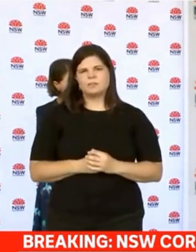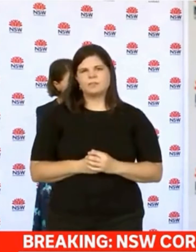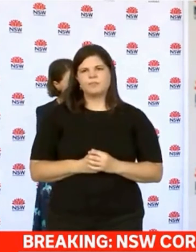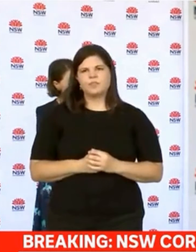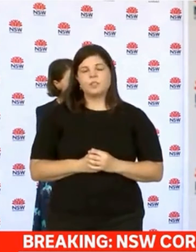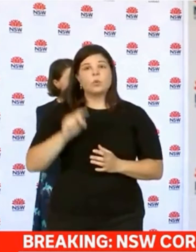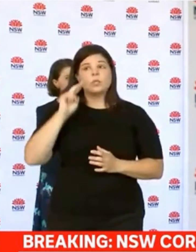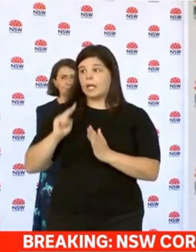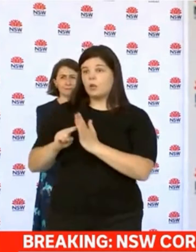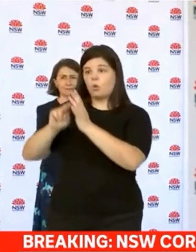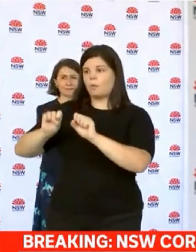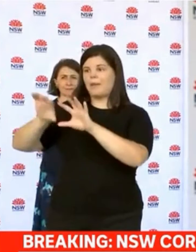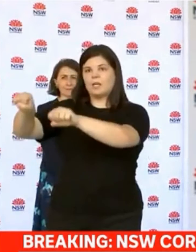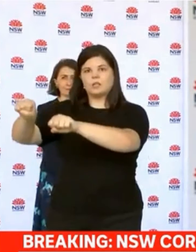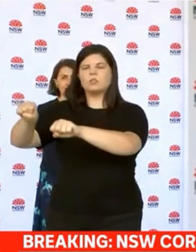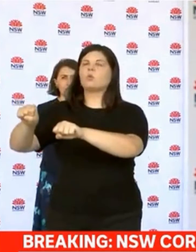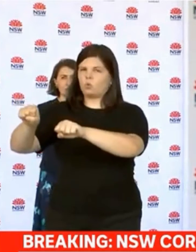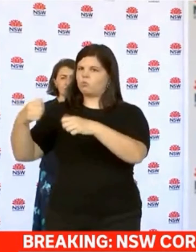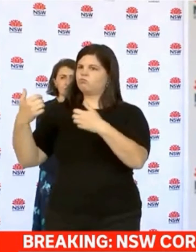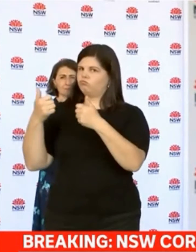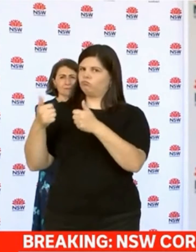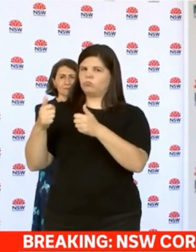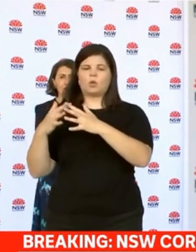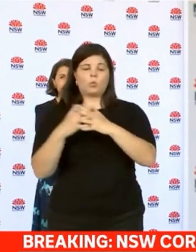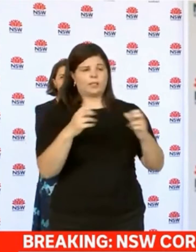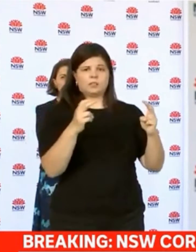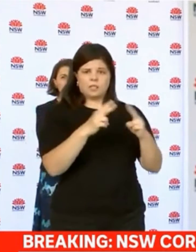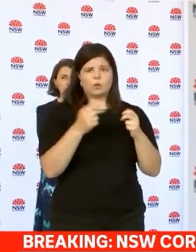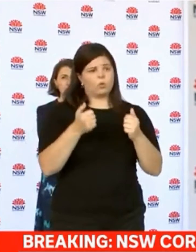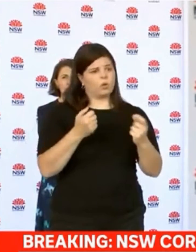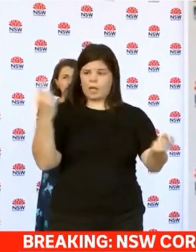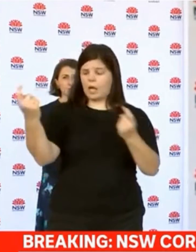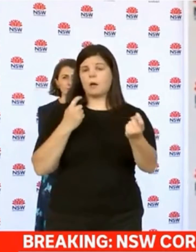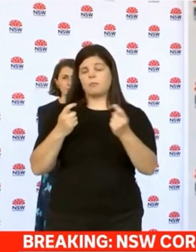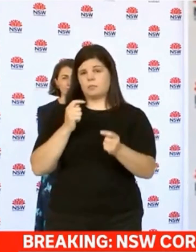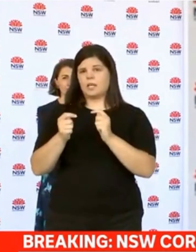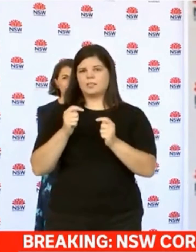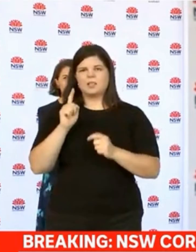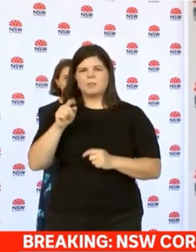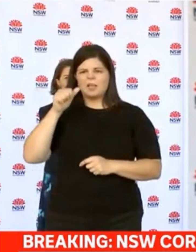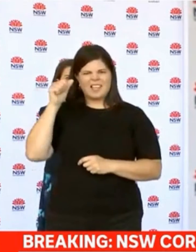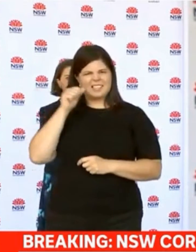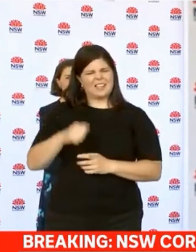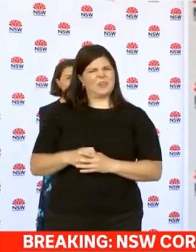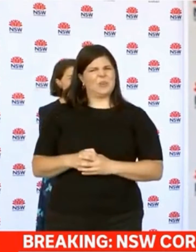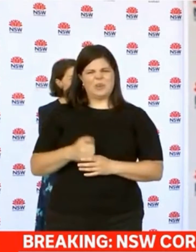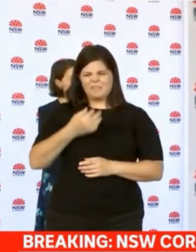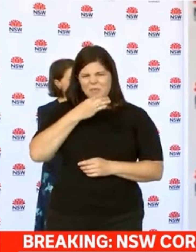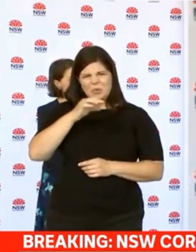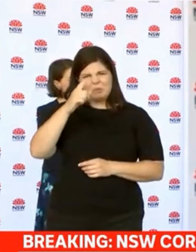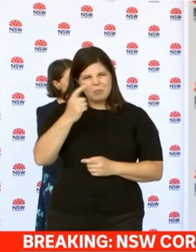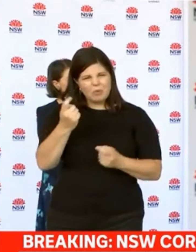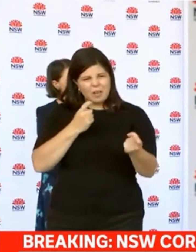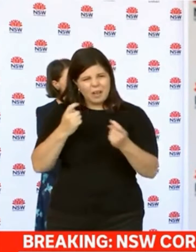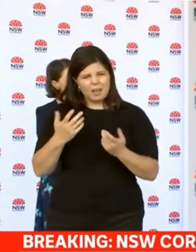done by the area of Northern Beaches and Western Sydney but as Dr. Chanton the Premier just emphasised yesterday was not our finest moment